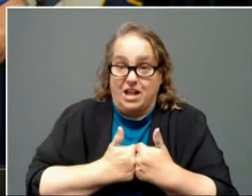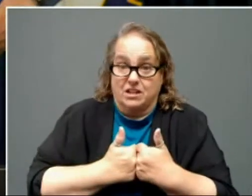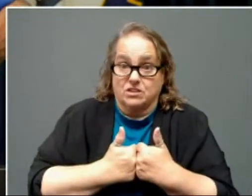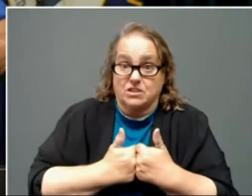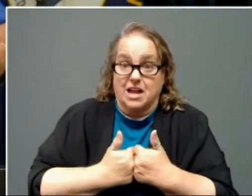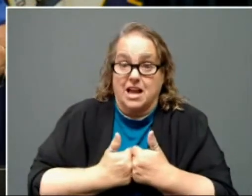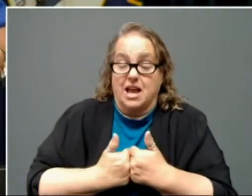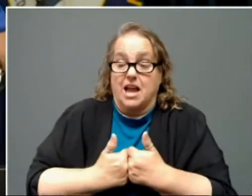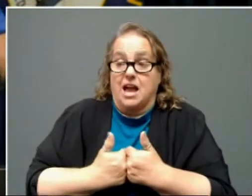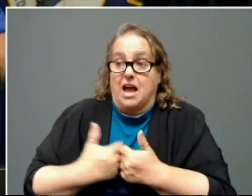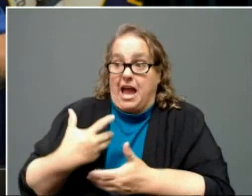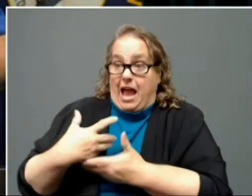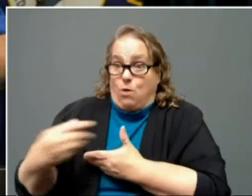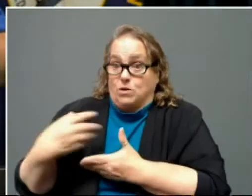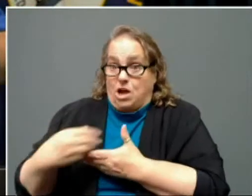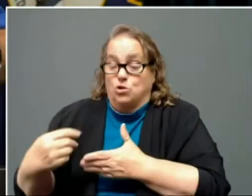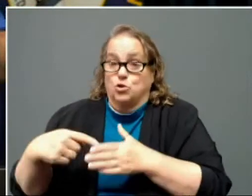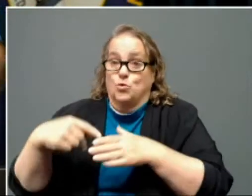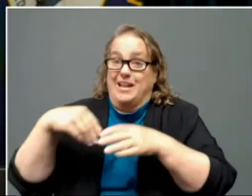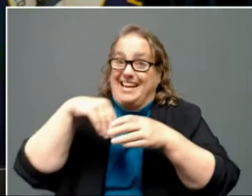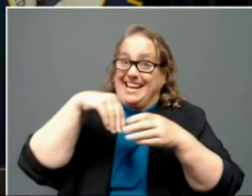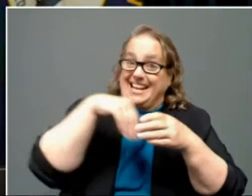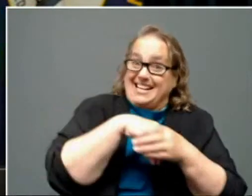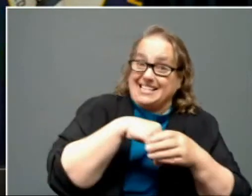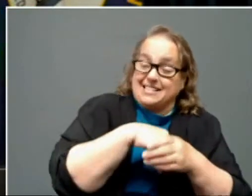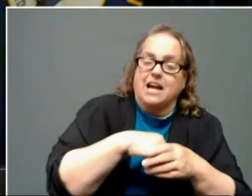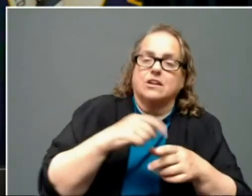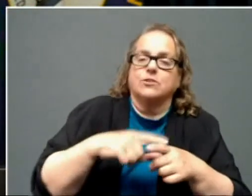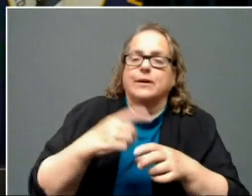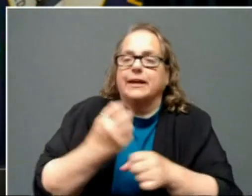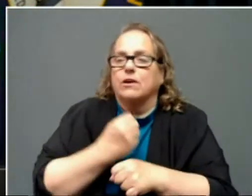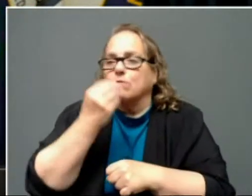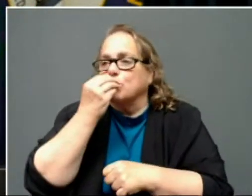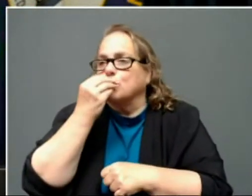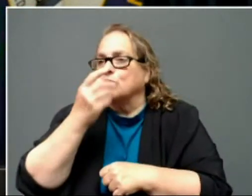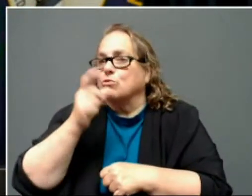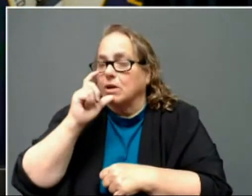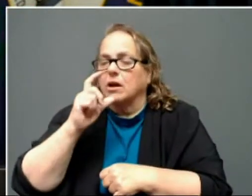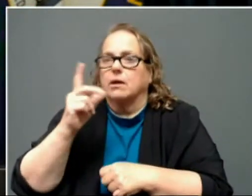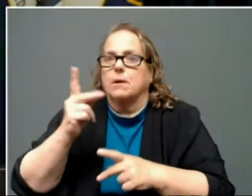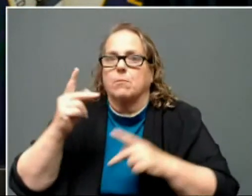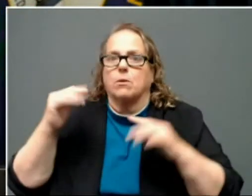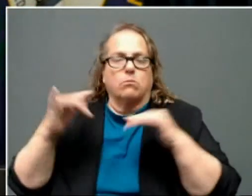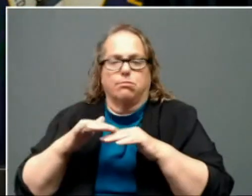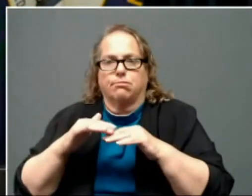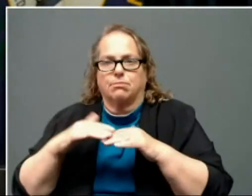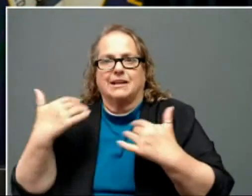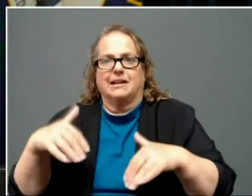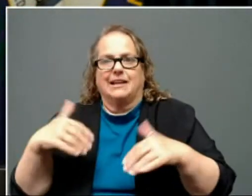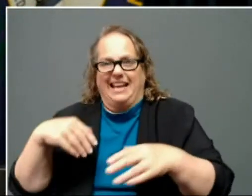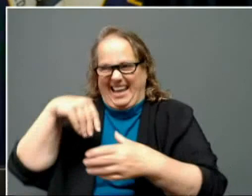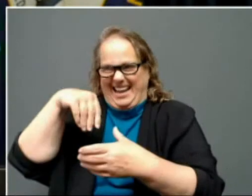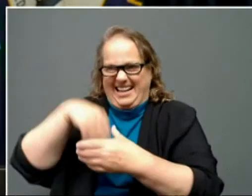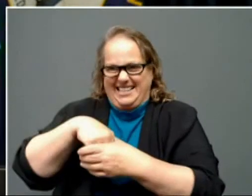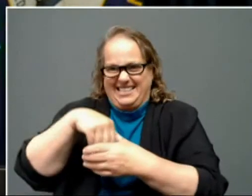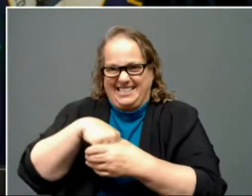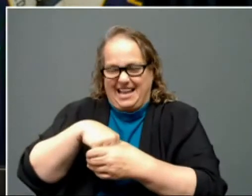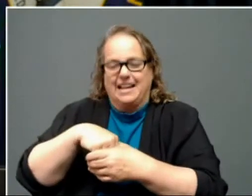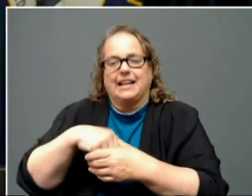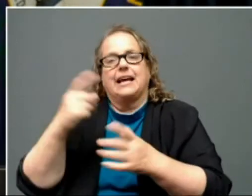to inside, maybe to get concessions, there can still be a lot of people in an indoor environment.